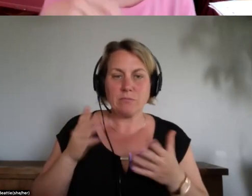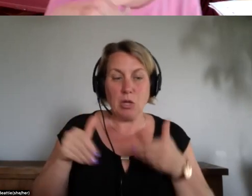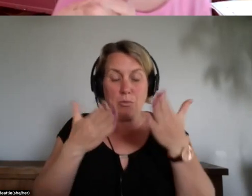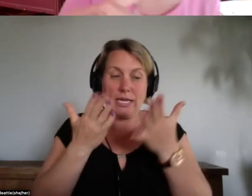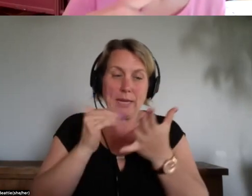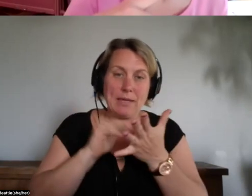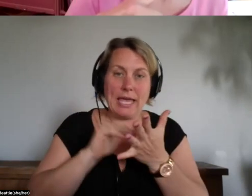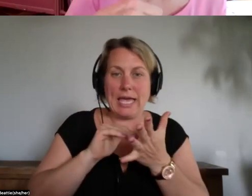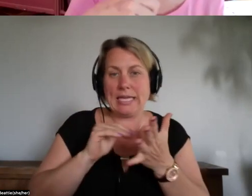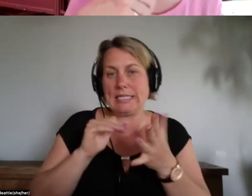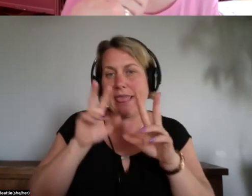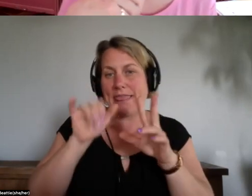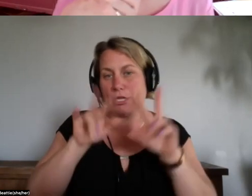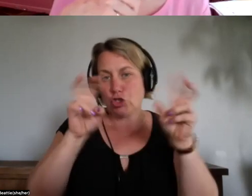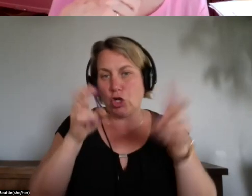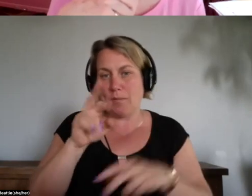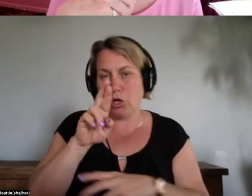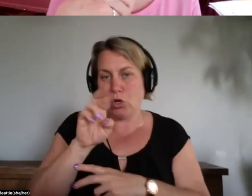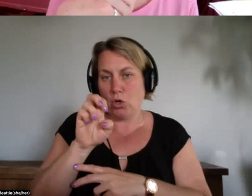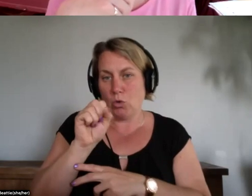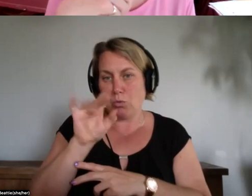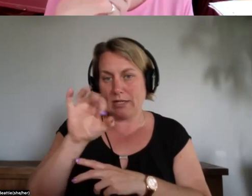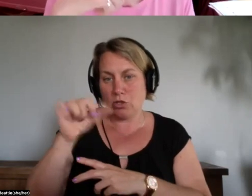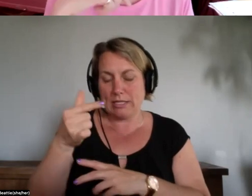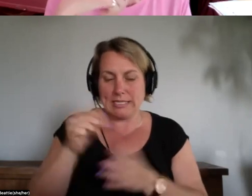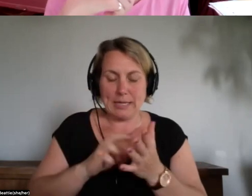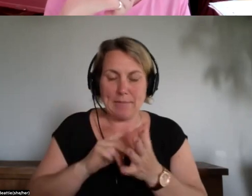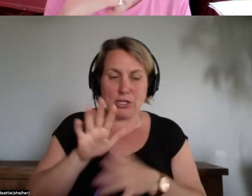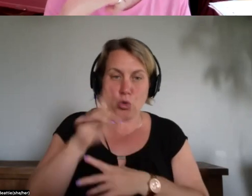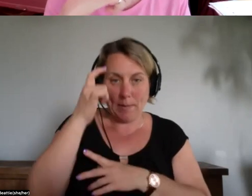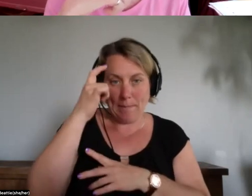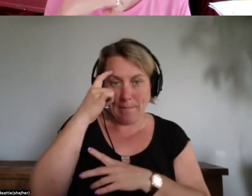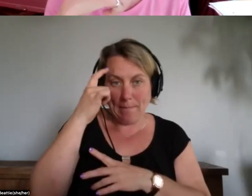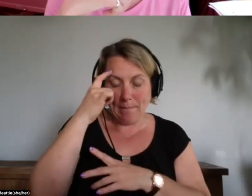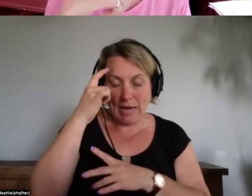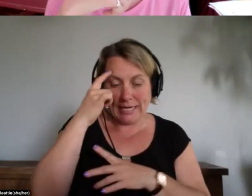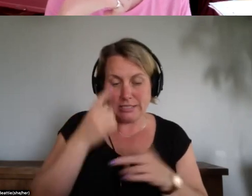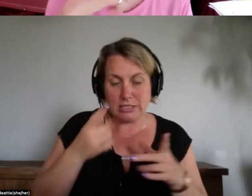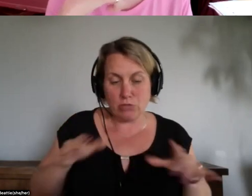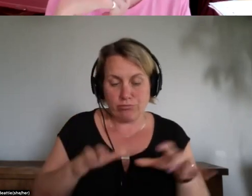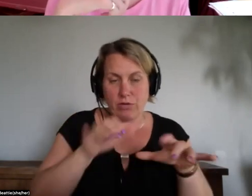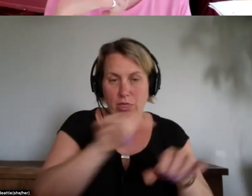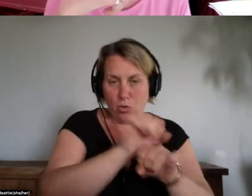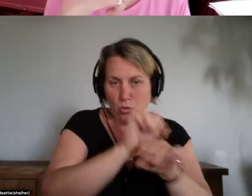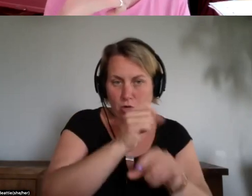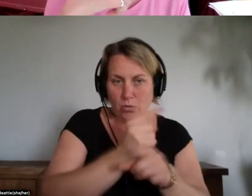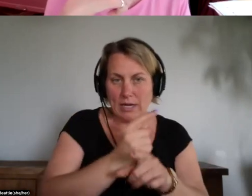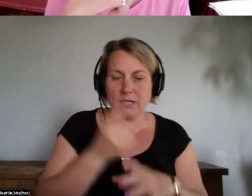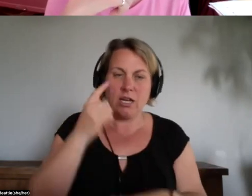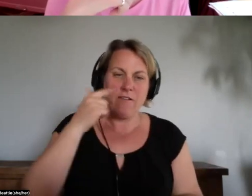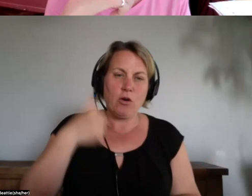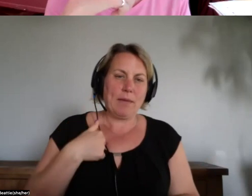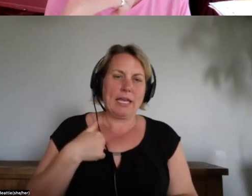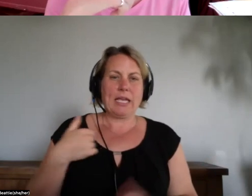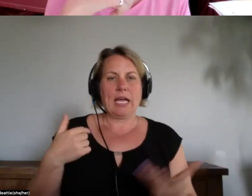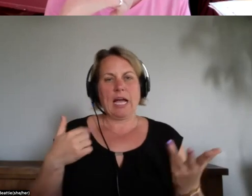sorry say that again patricia resurrecting would at least this is how i'm thinking of it i'm not thinking of it as a